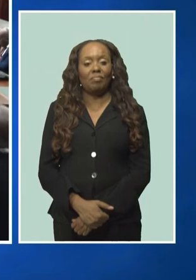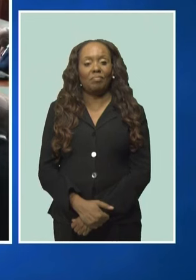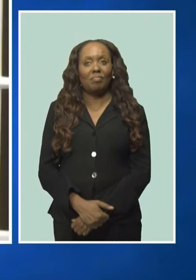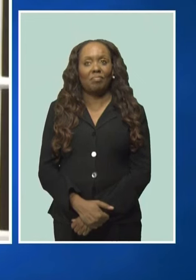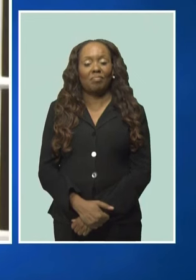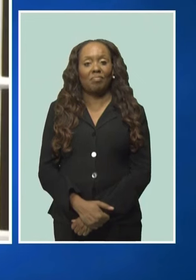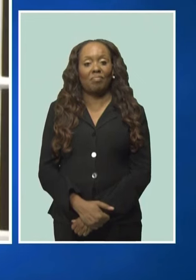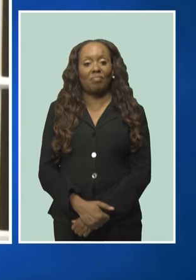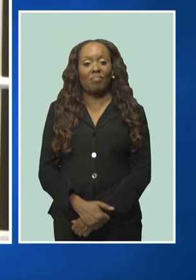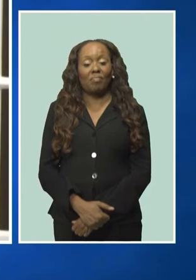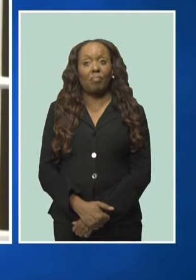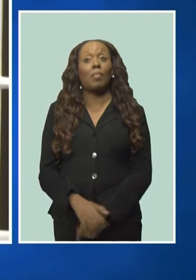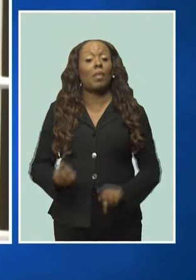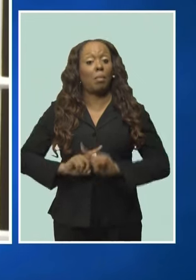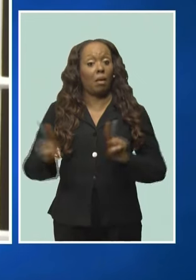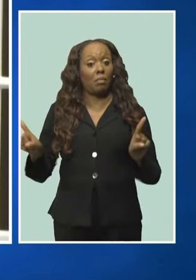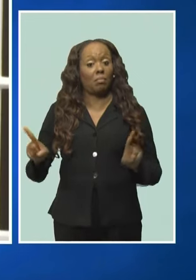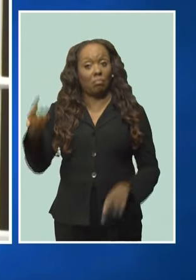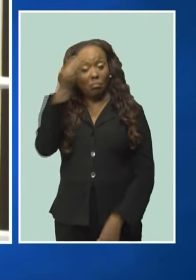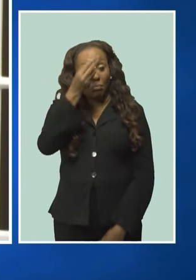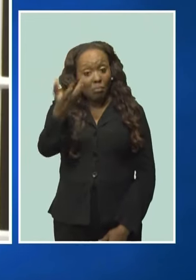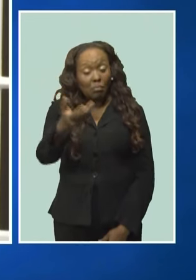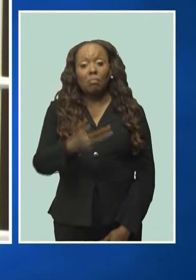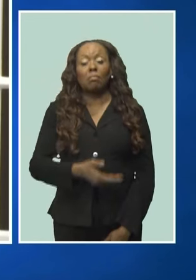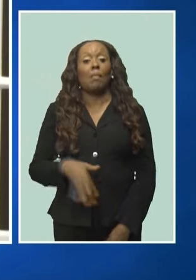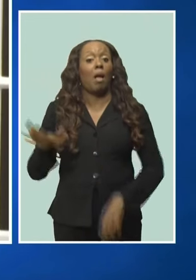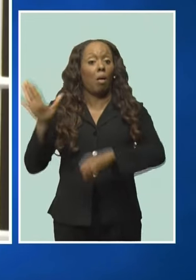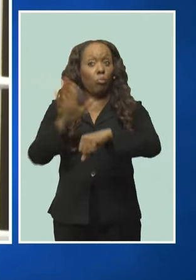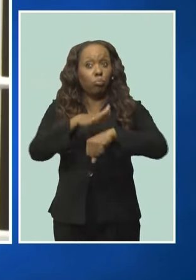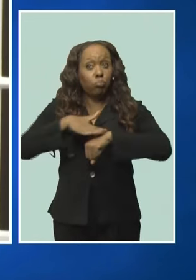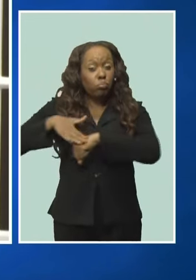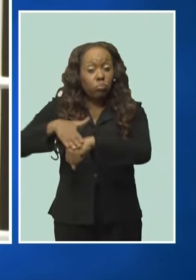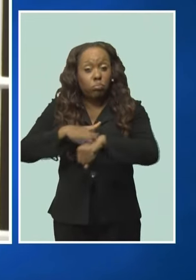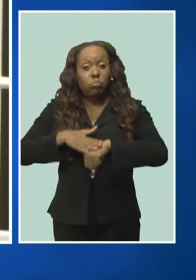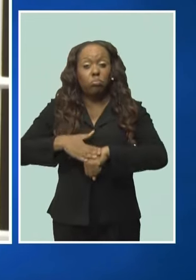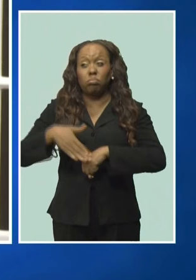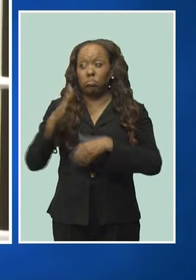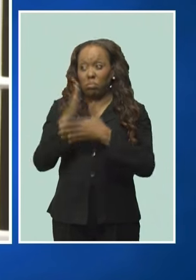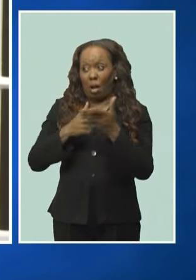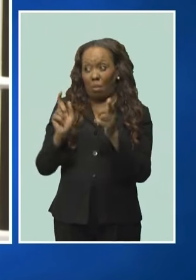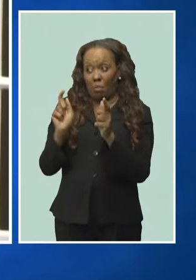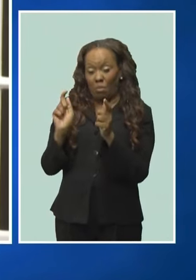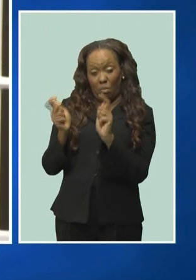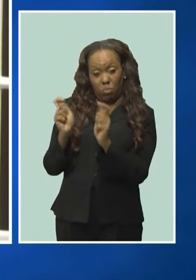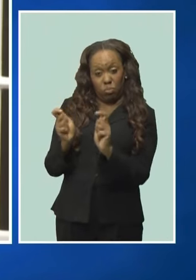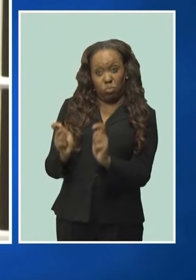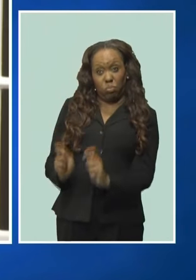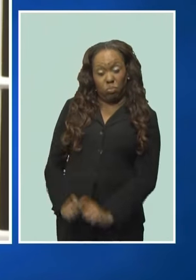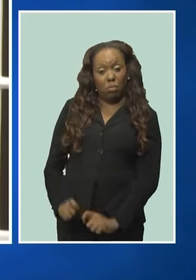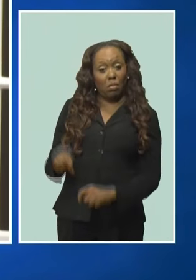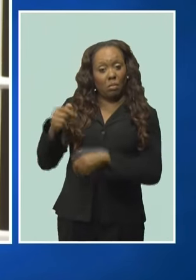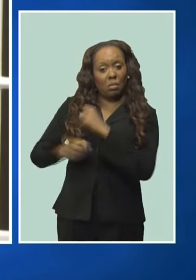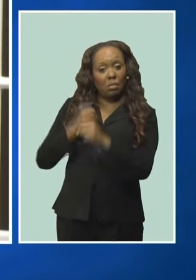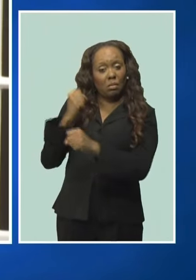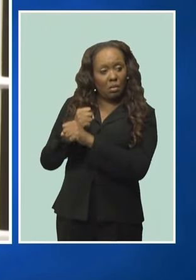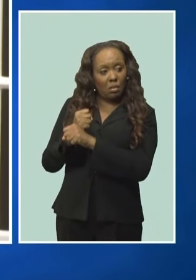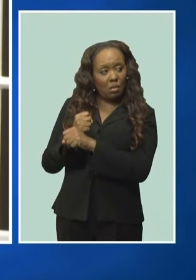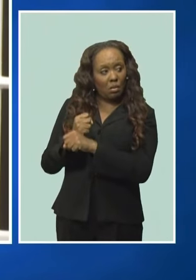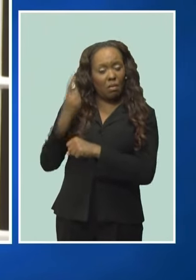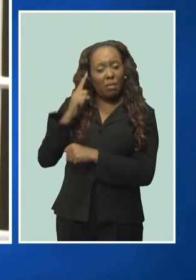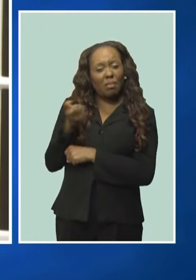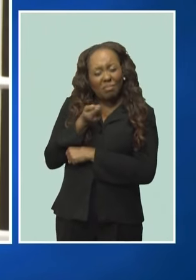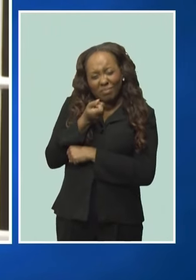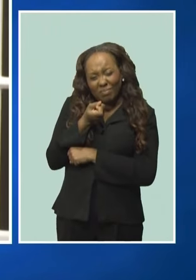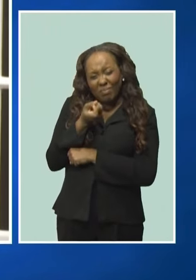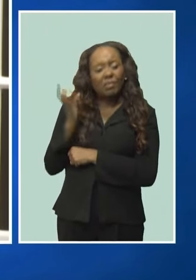But I am telling you up front that I will warn you that there will be some adjustments during the course of this year of a